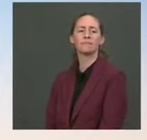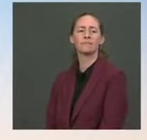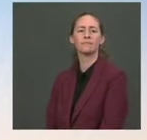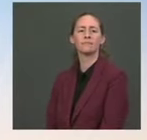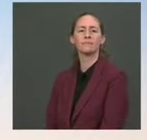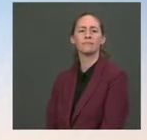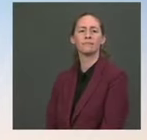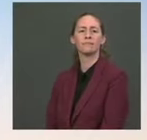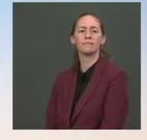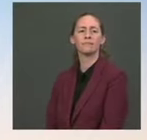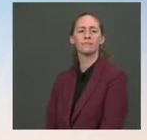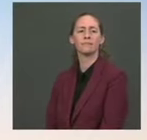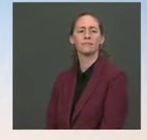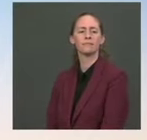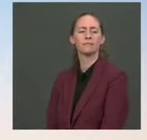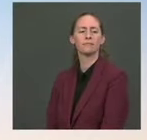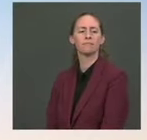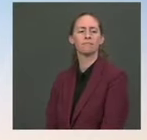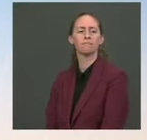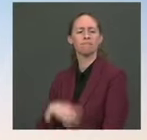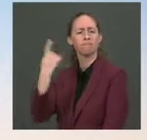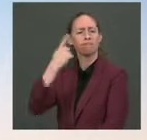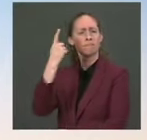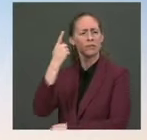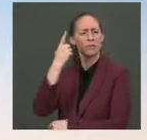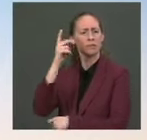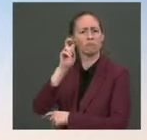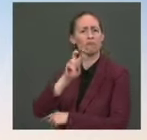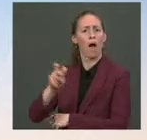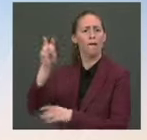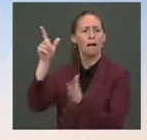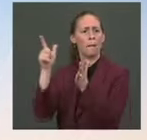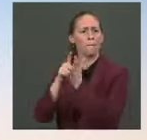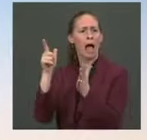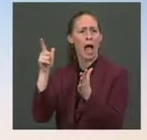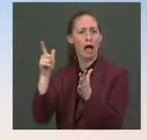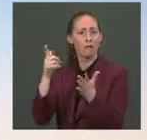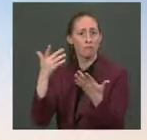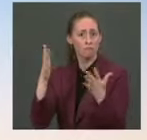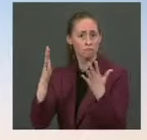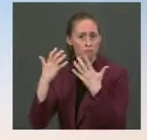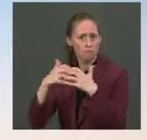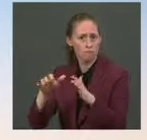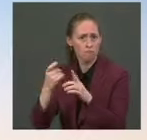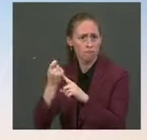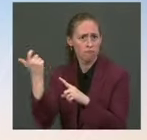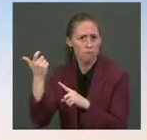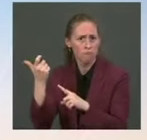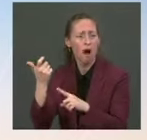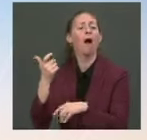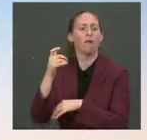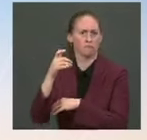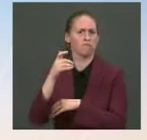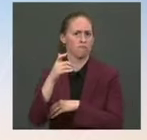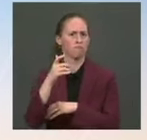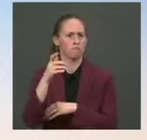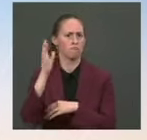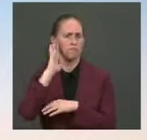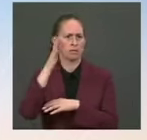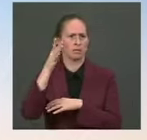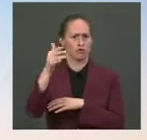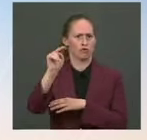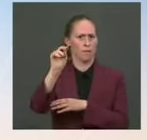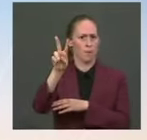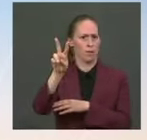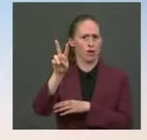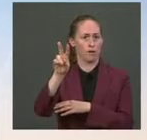of the travel ban was going to be for early November. That's coming up. Is there a date? Ms. It's still on track to meet early November. The on early November?